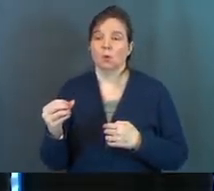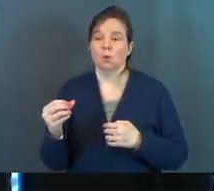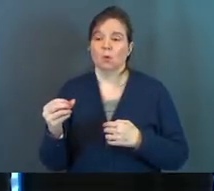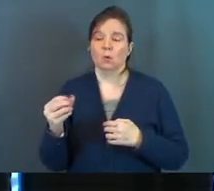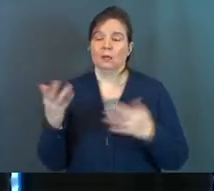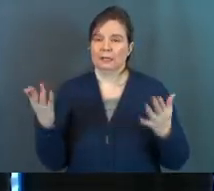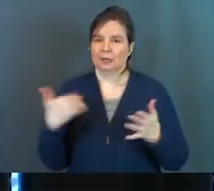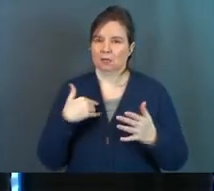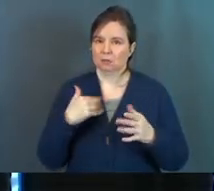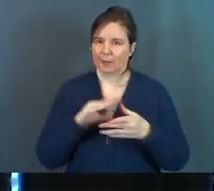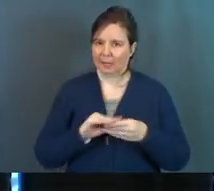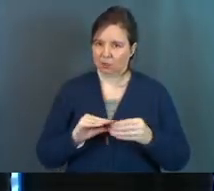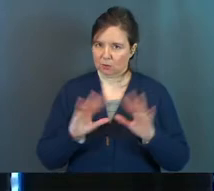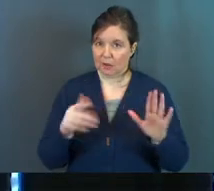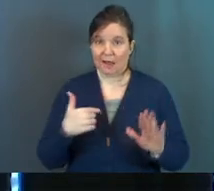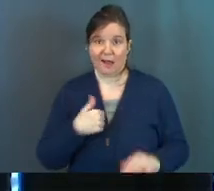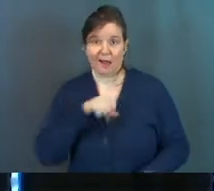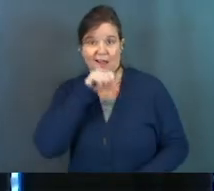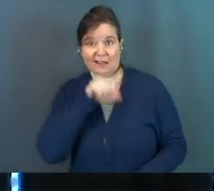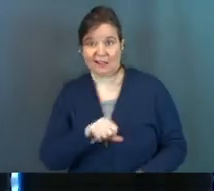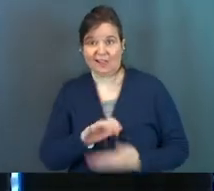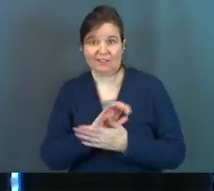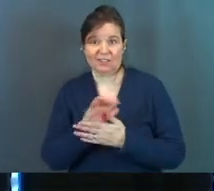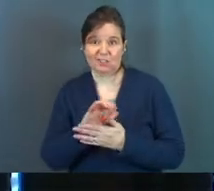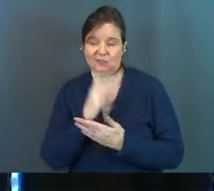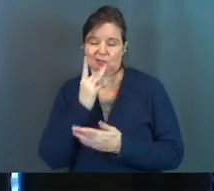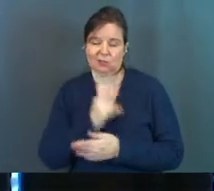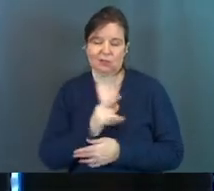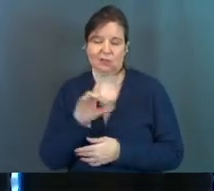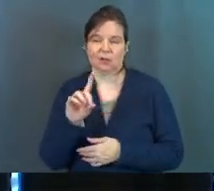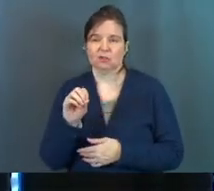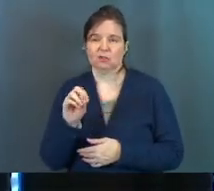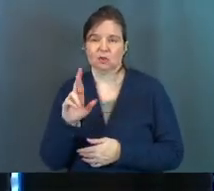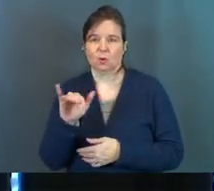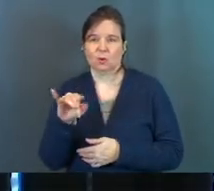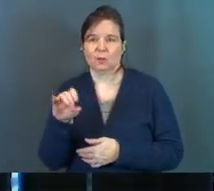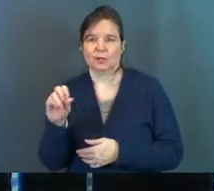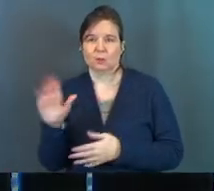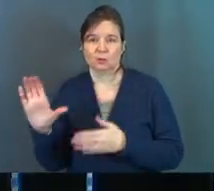So here's my illustration. I love the cheesy goodness of Doritos chips.